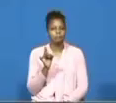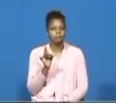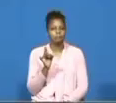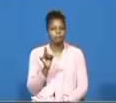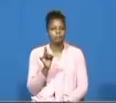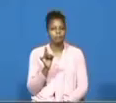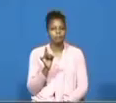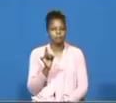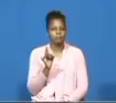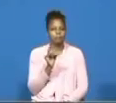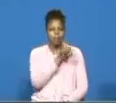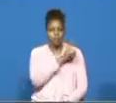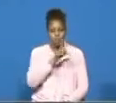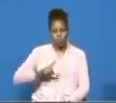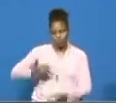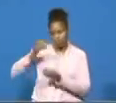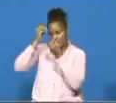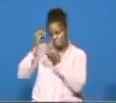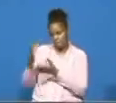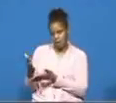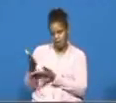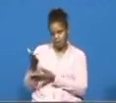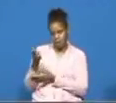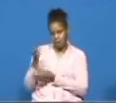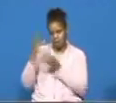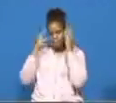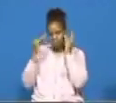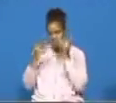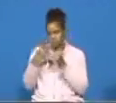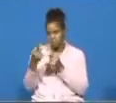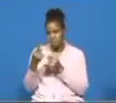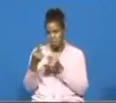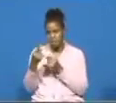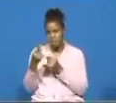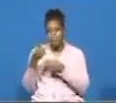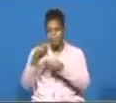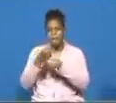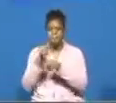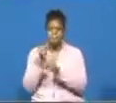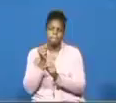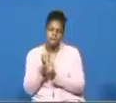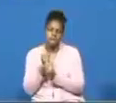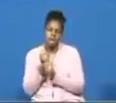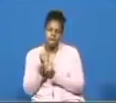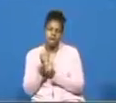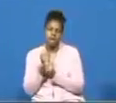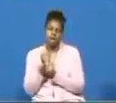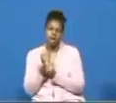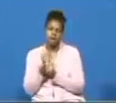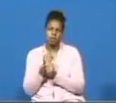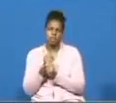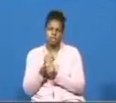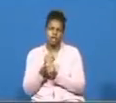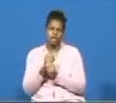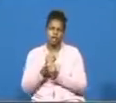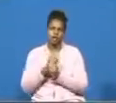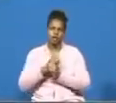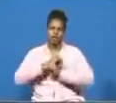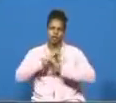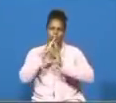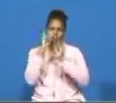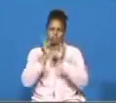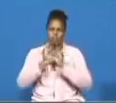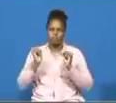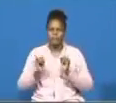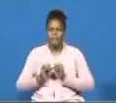thee a fiery serpent and set it up on a pole like an end sign like an army banner's pole yes